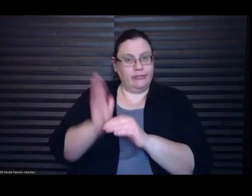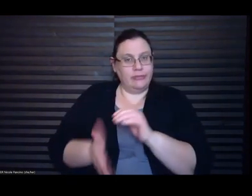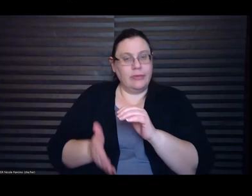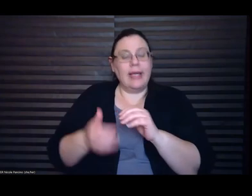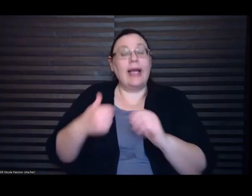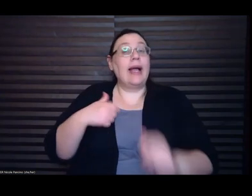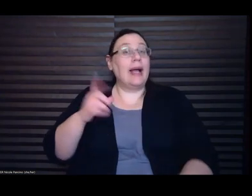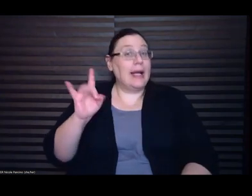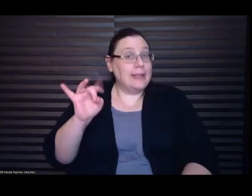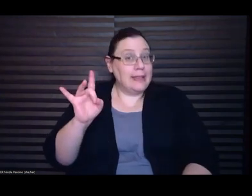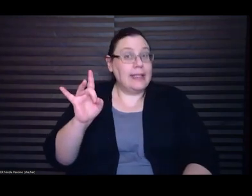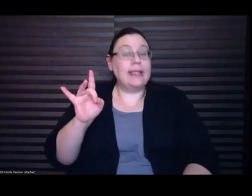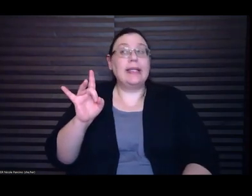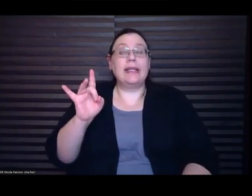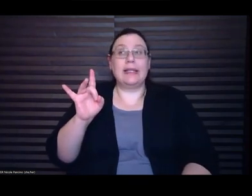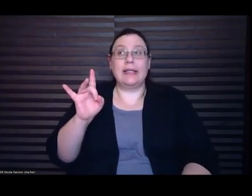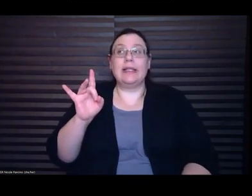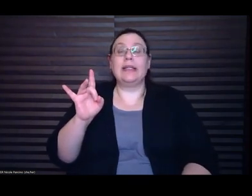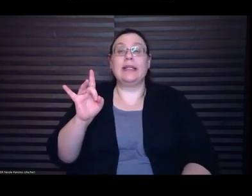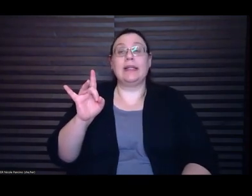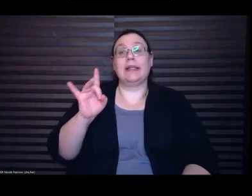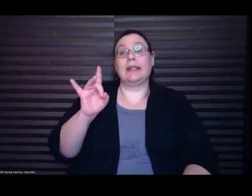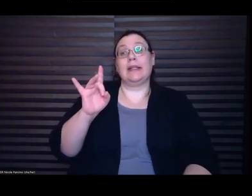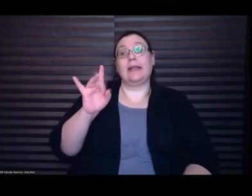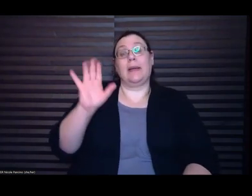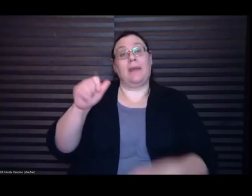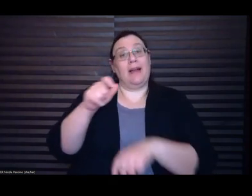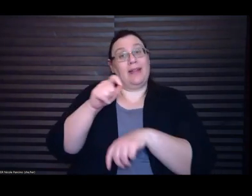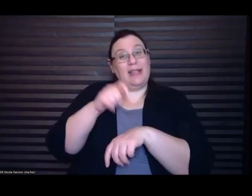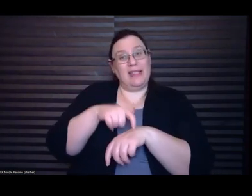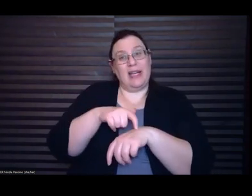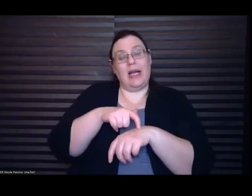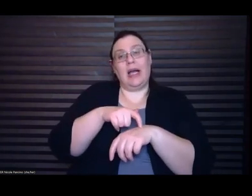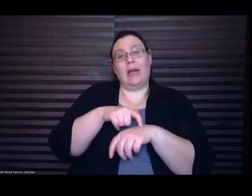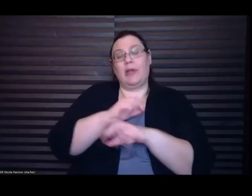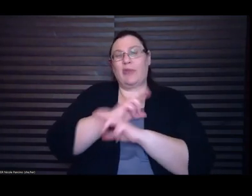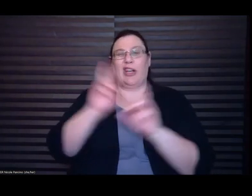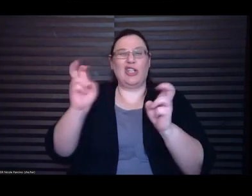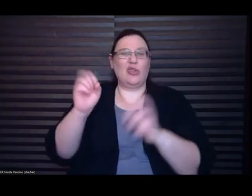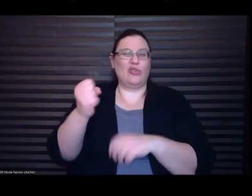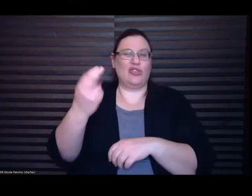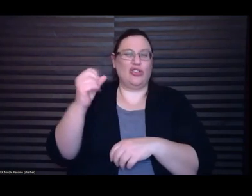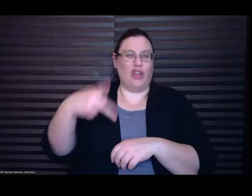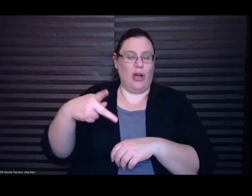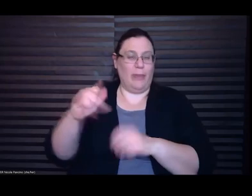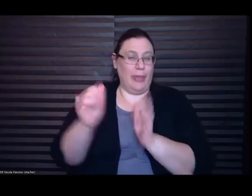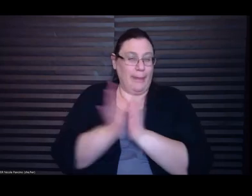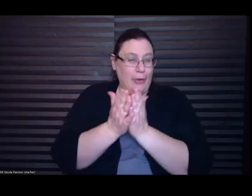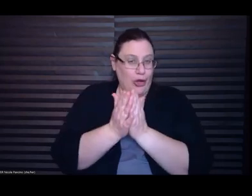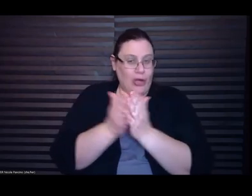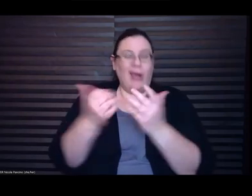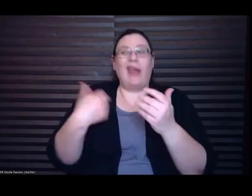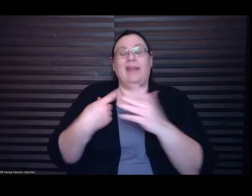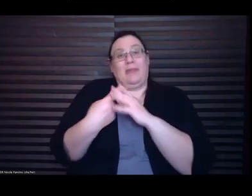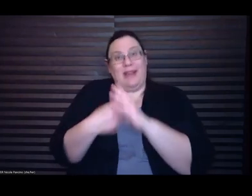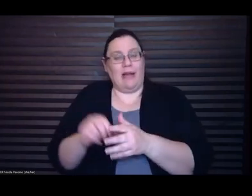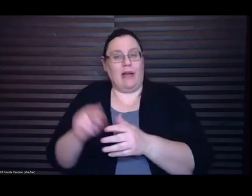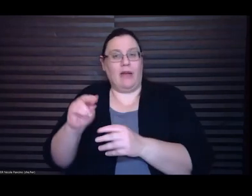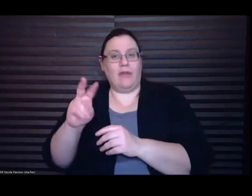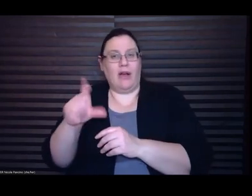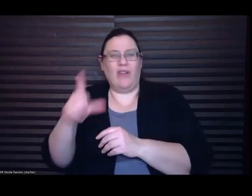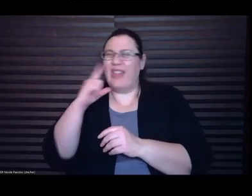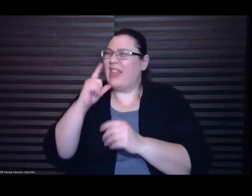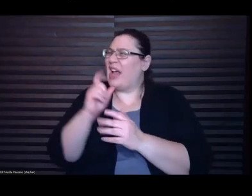shop the book I had a beginning of a novel I think I'd written 150 pages but I had like 50 polished pages